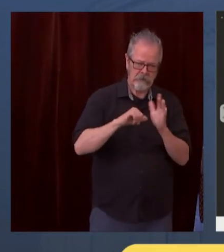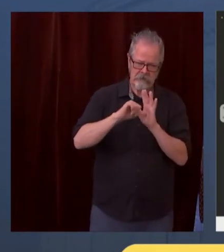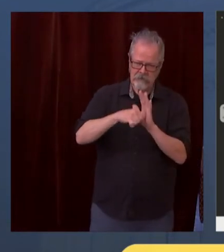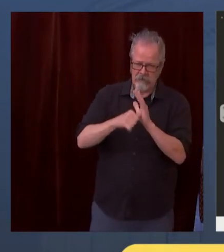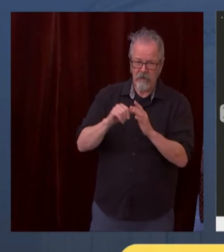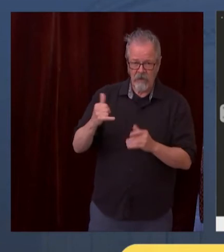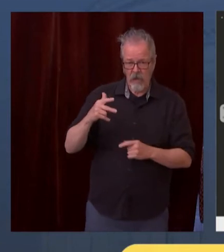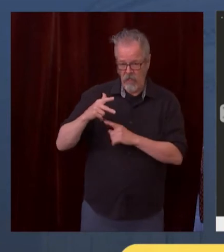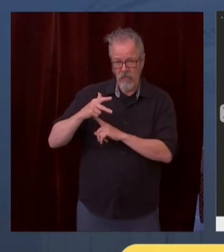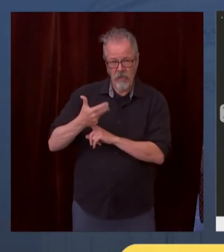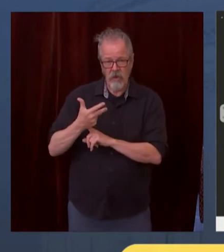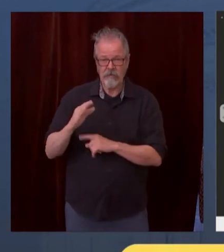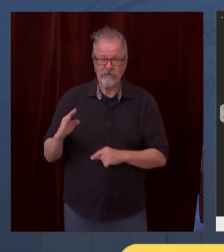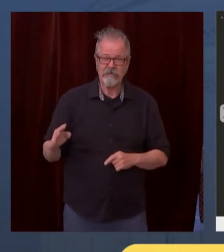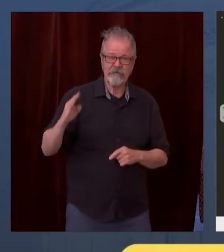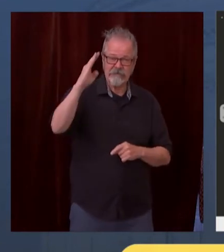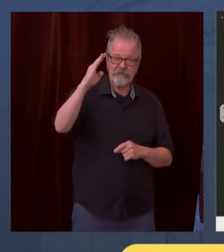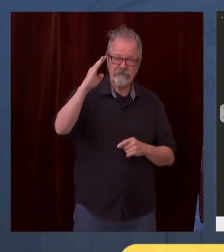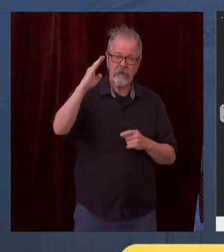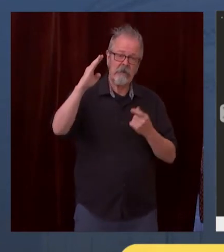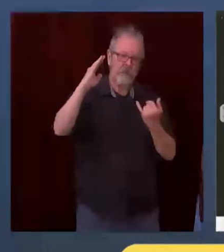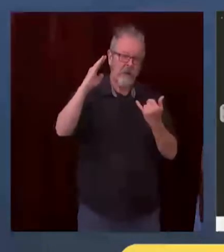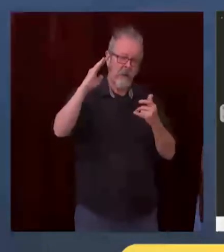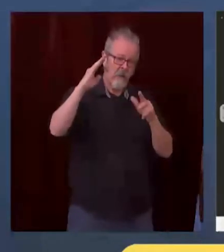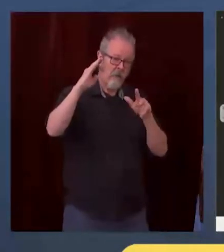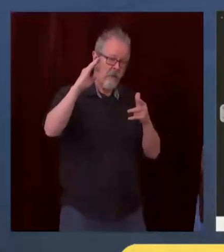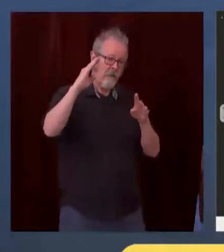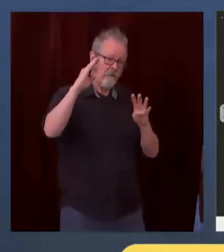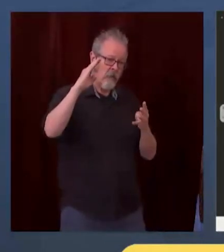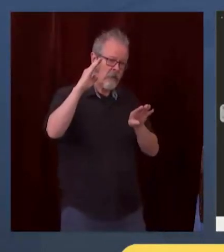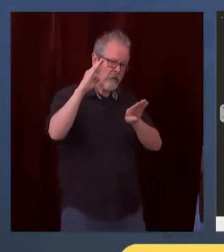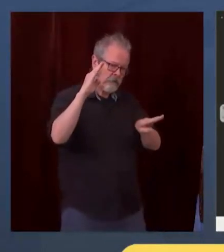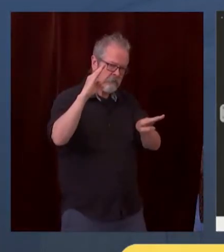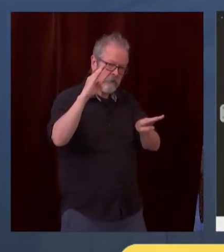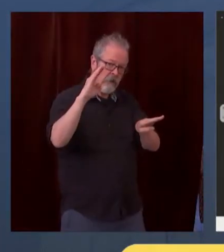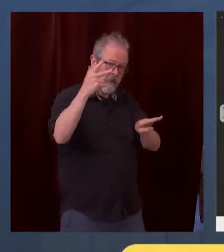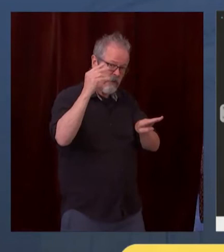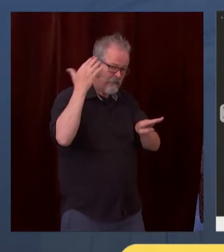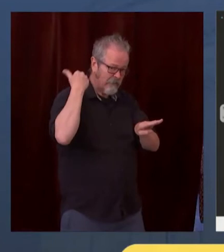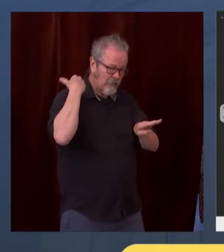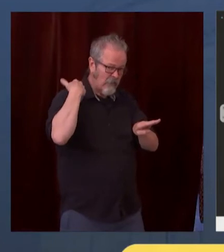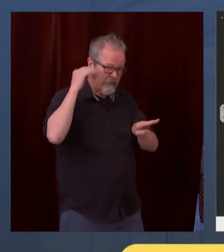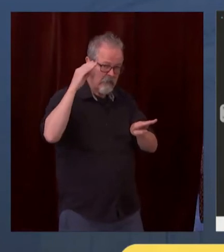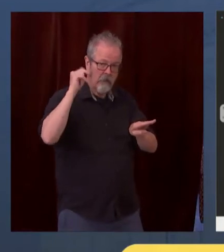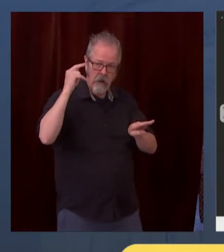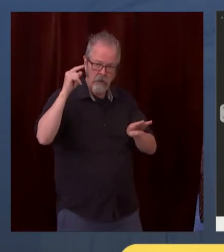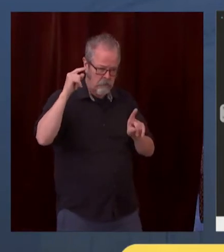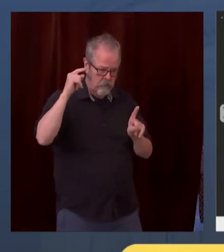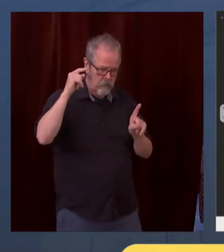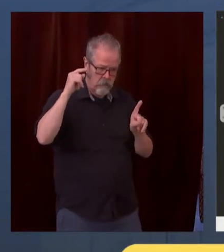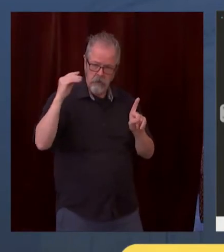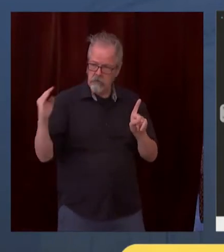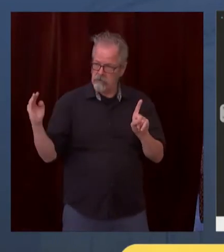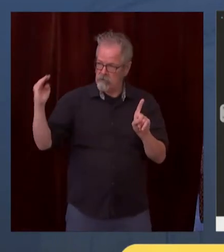in December and January. But this is no cause for confidence because this is heading up. And according to our Institute for Disease Modeling,